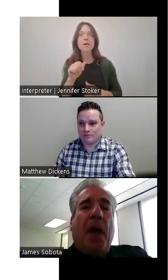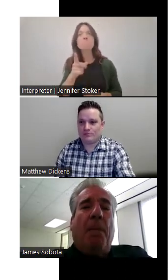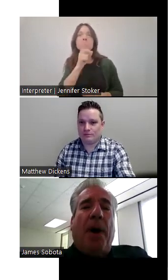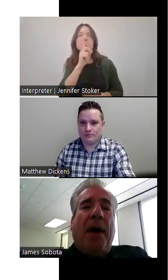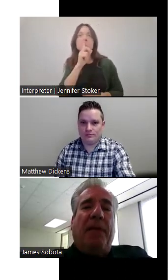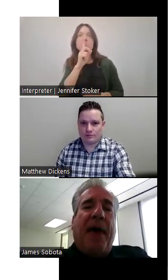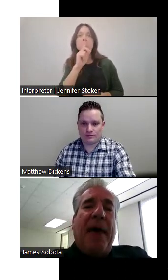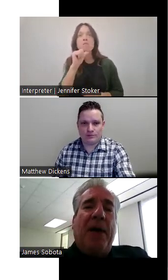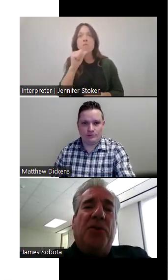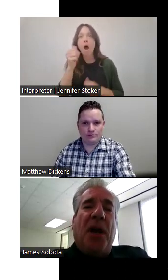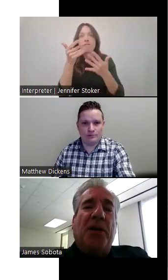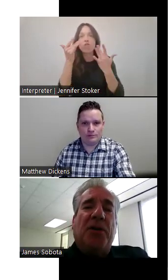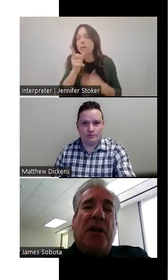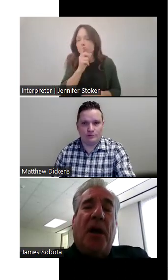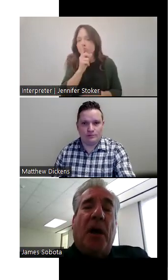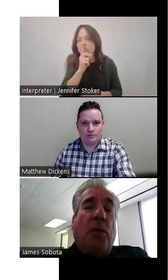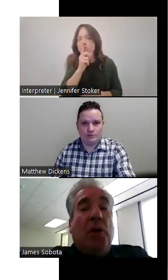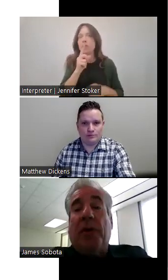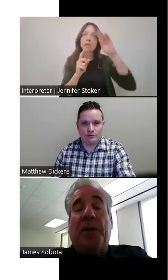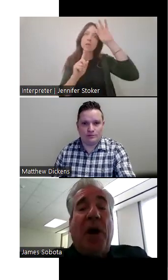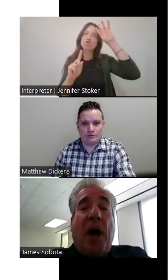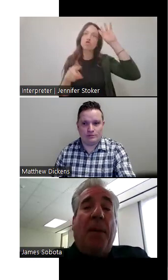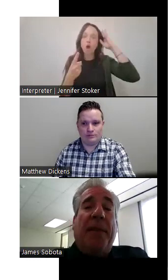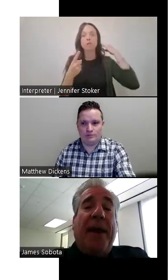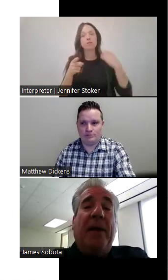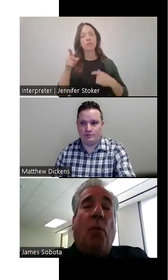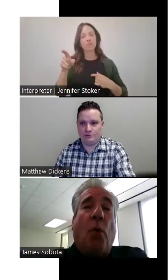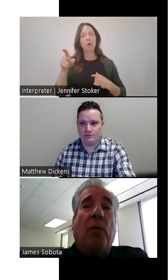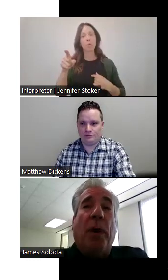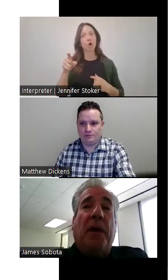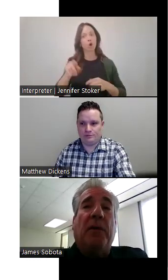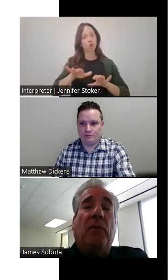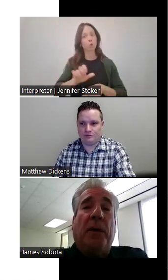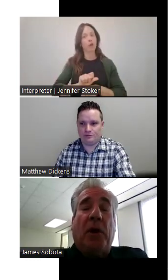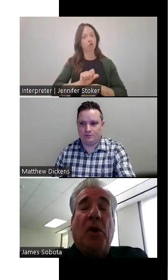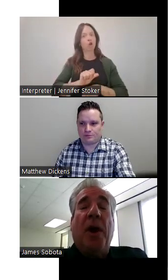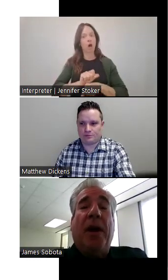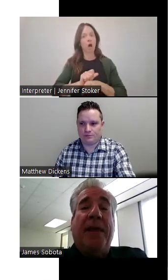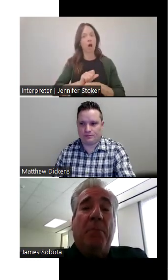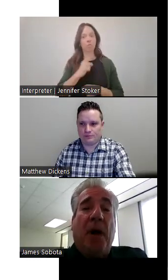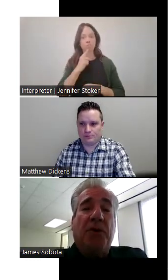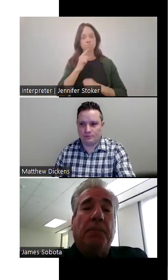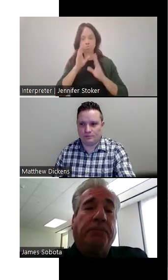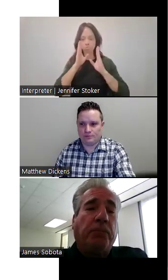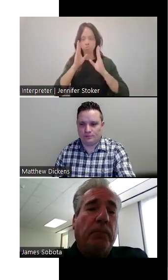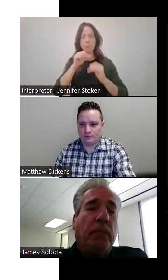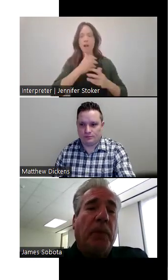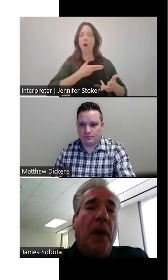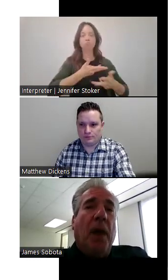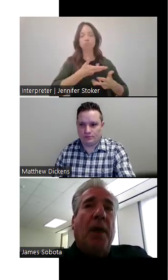but they just were doing a job and they didn't work with the community that much.